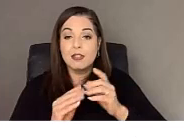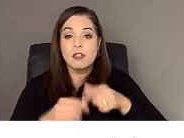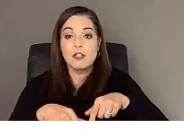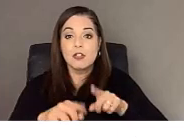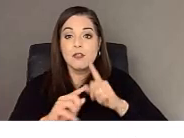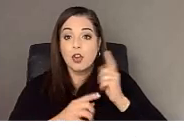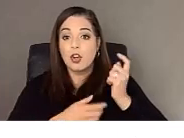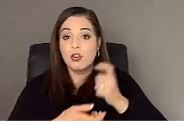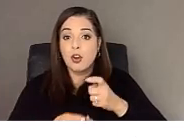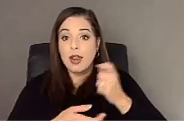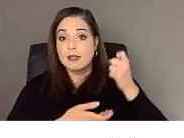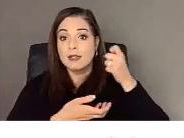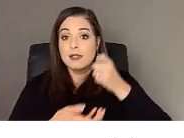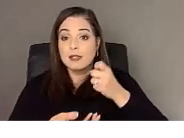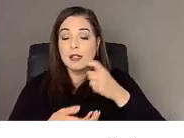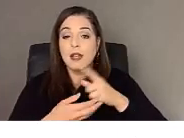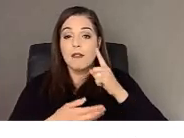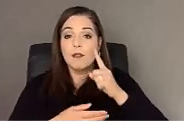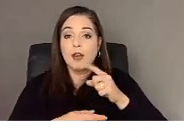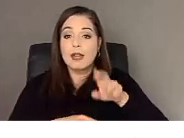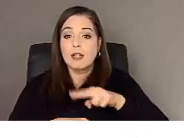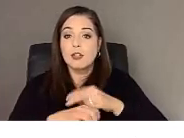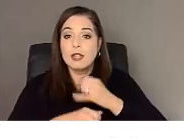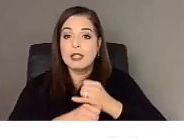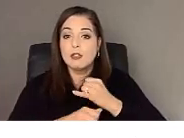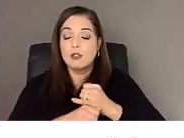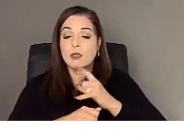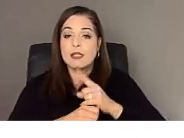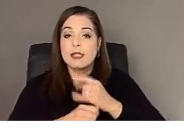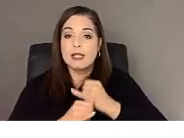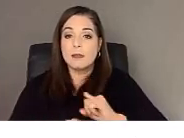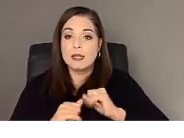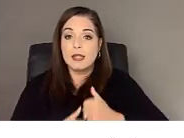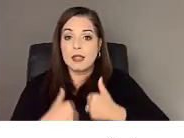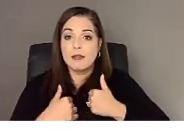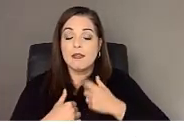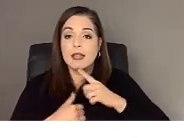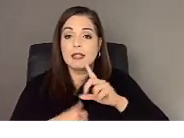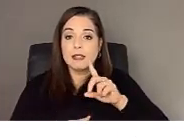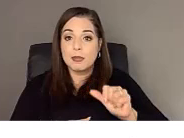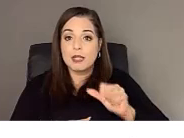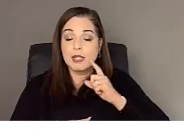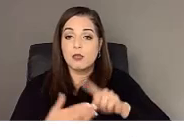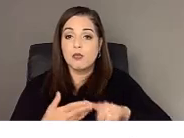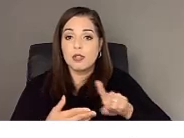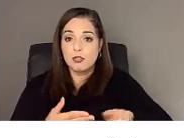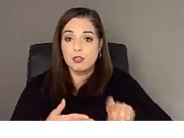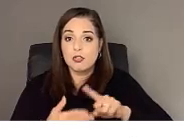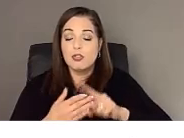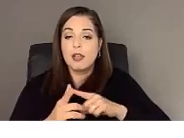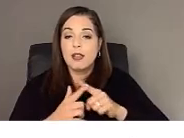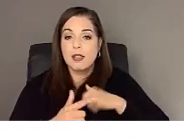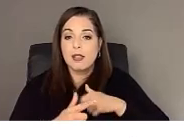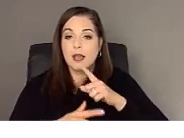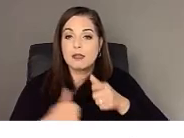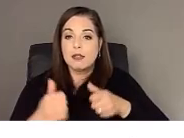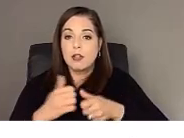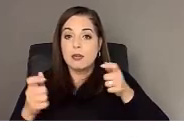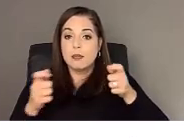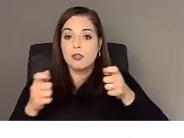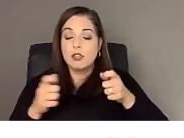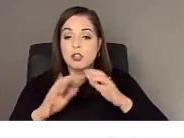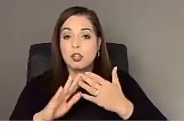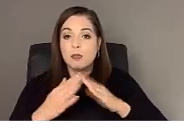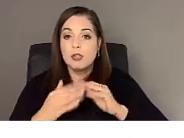National Institute on Disability, Independent Living and Rehabilitation Research, which is a center within the Administration for Community Living